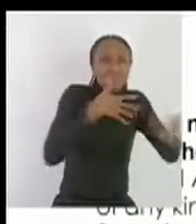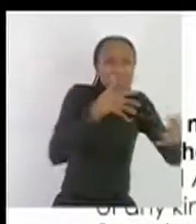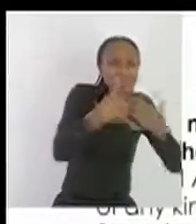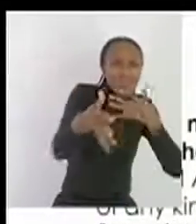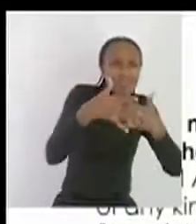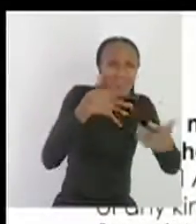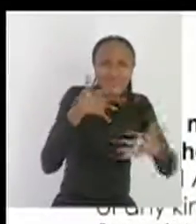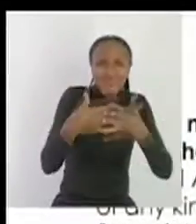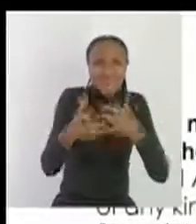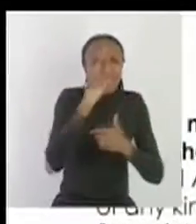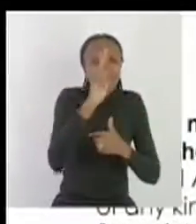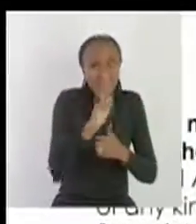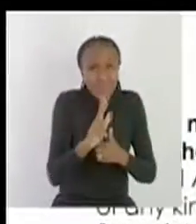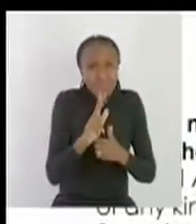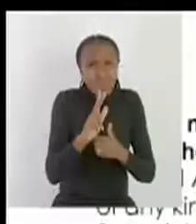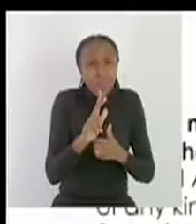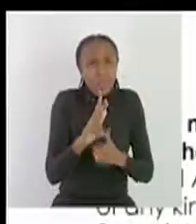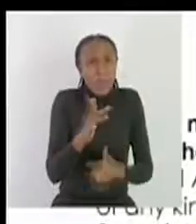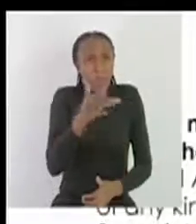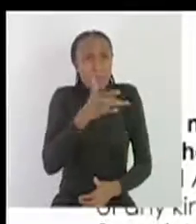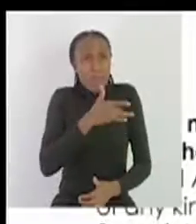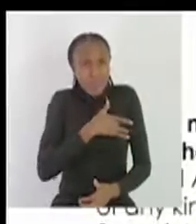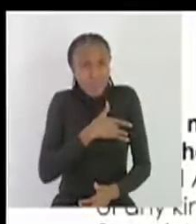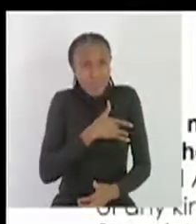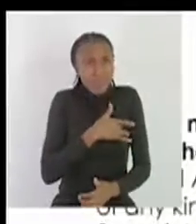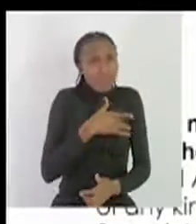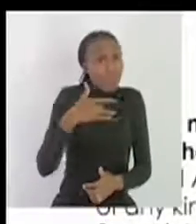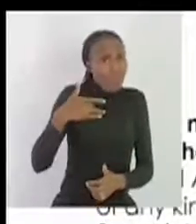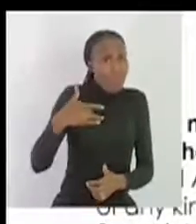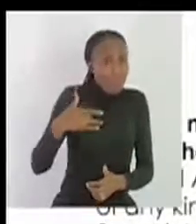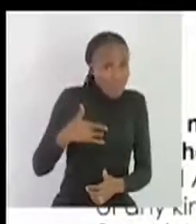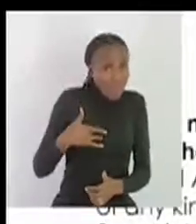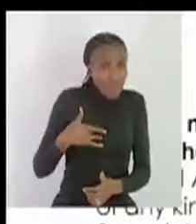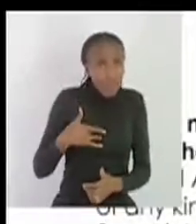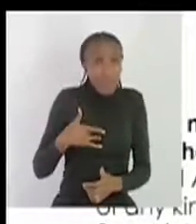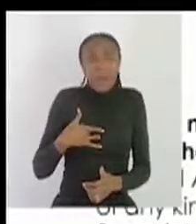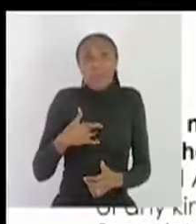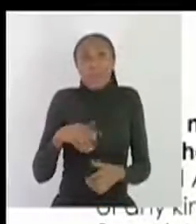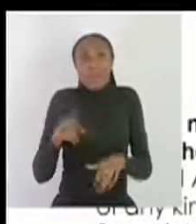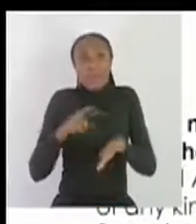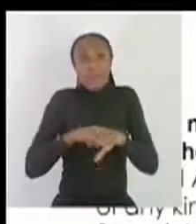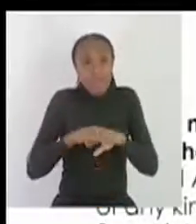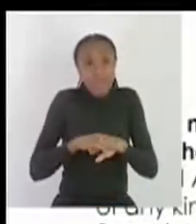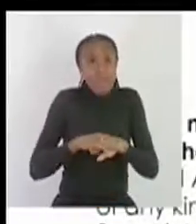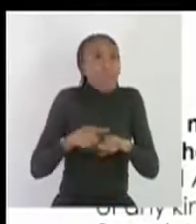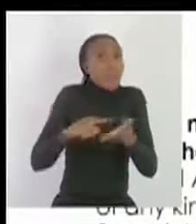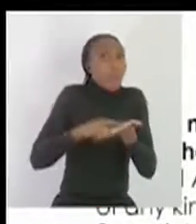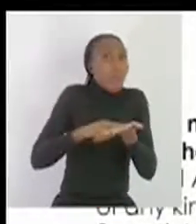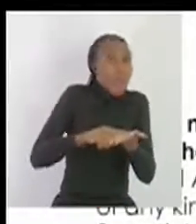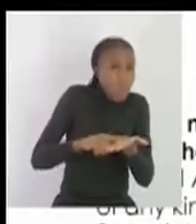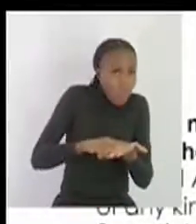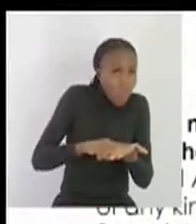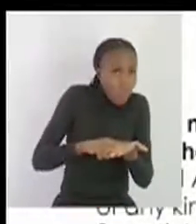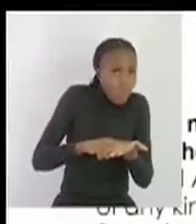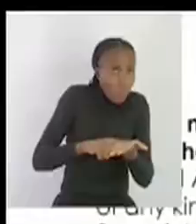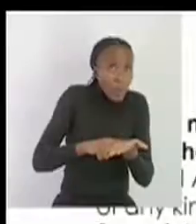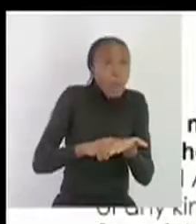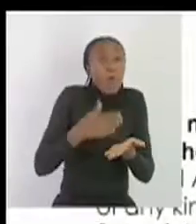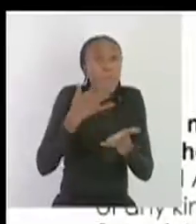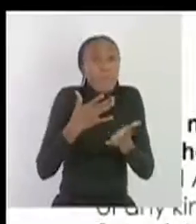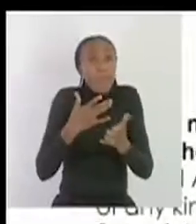people of all kind kind regardless of gender sex race ethnicity ethnicity